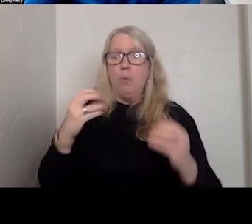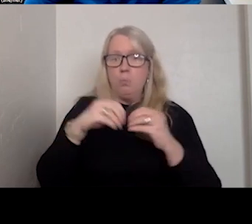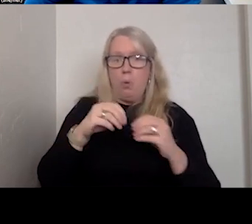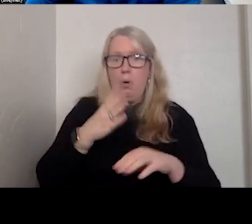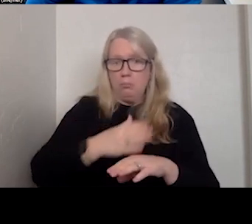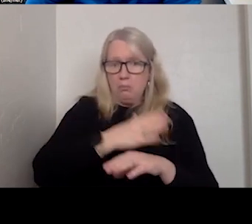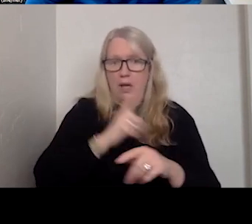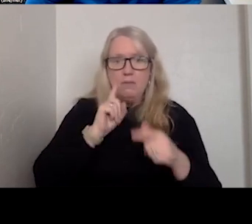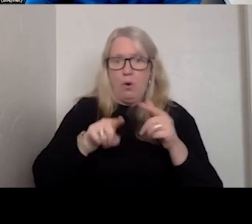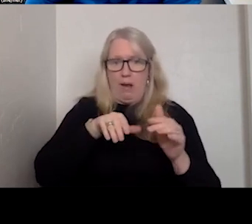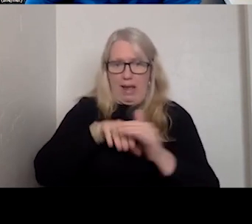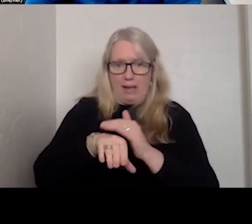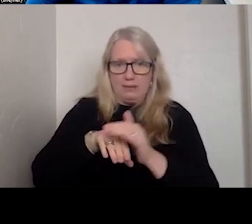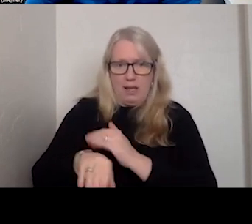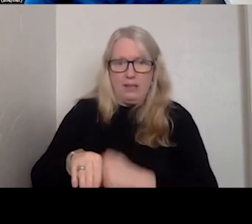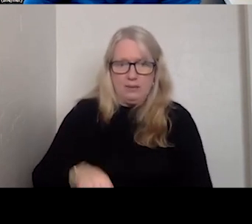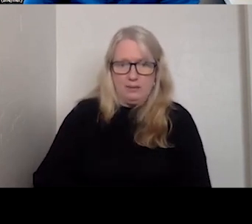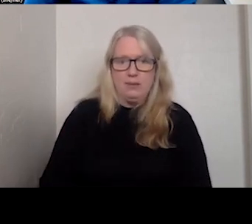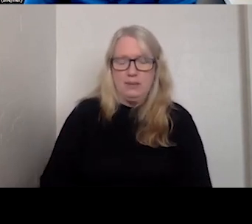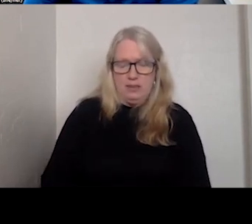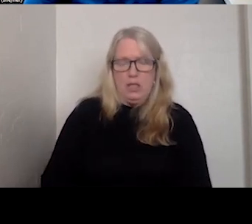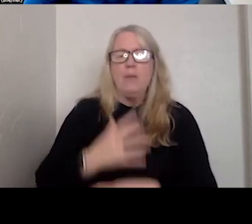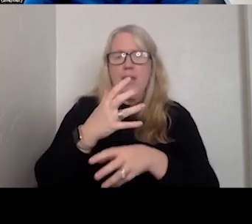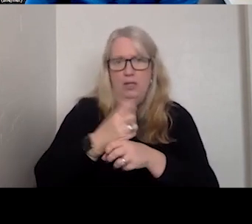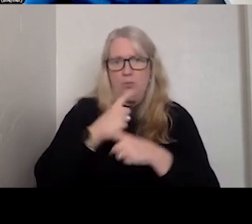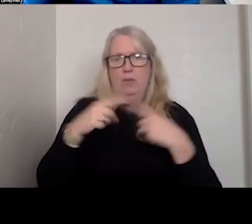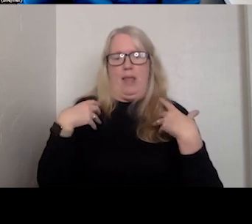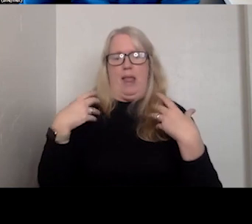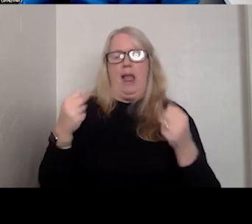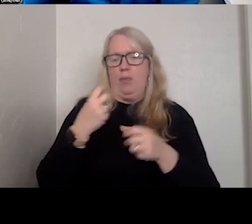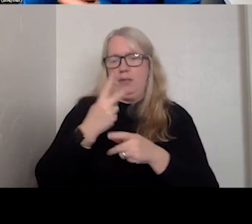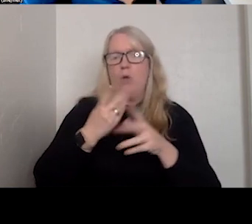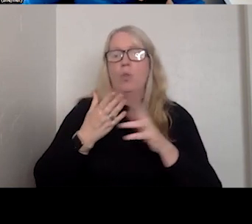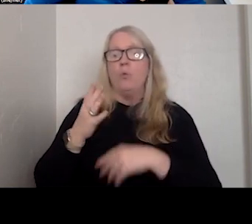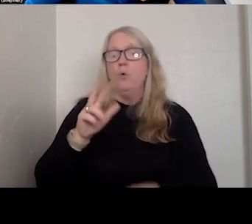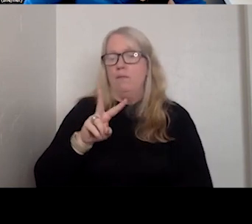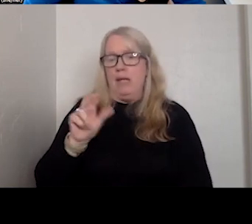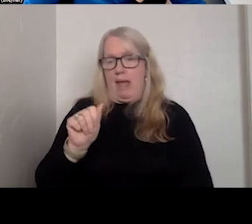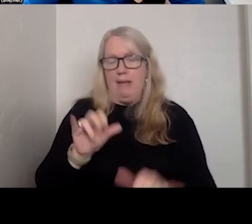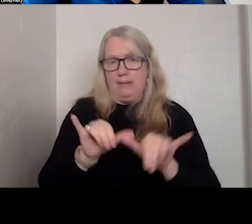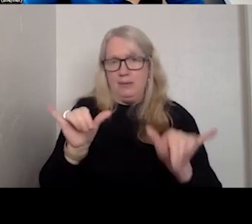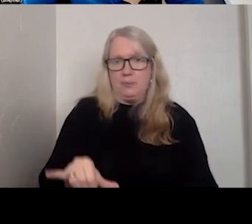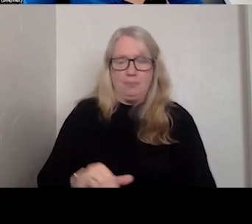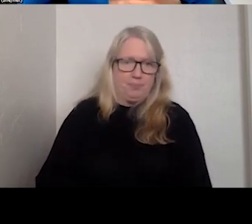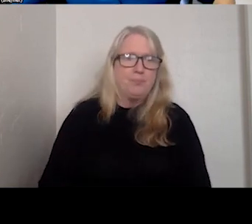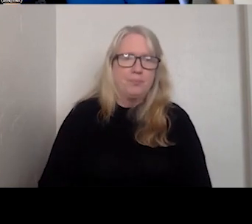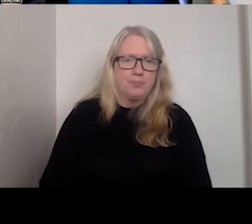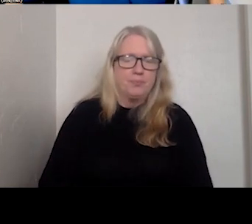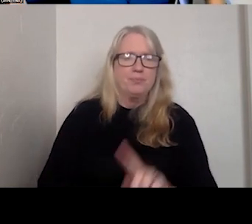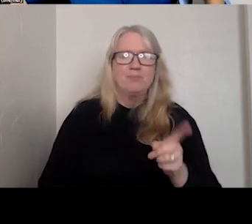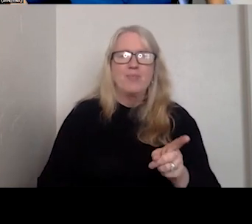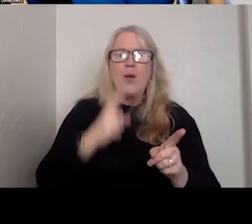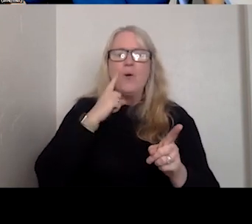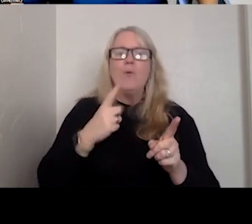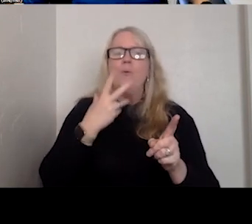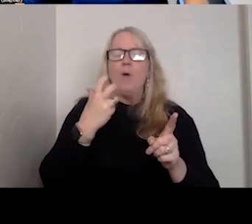folks who receive their health care through the VA. Next slide. And then finally, want